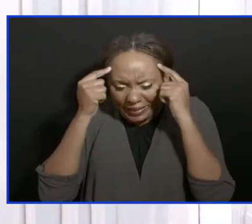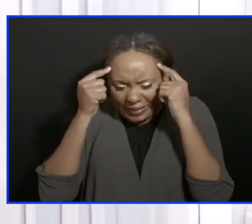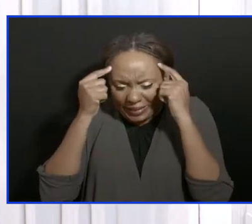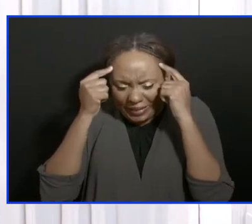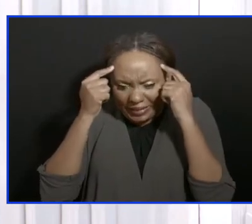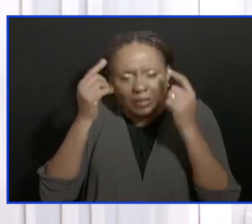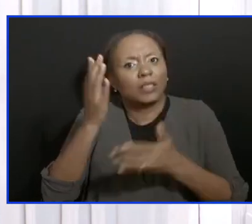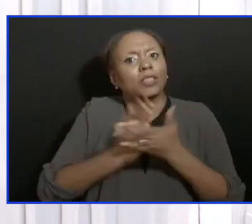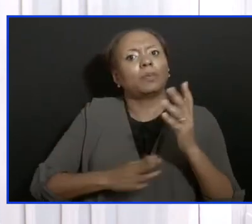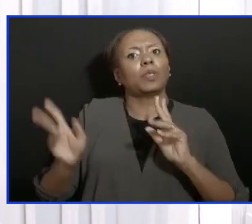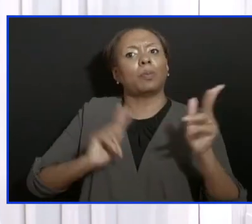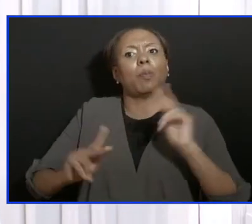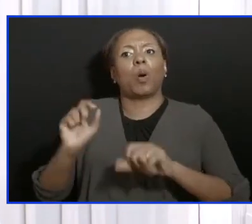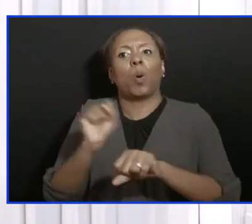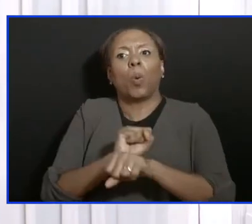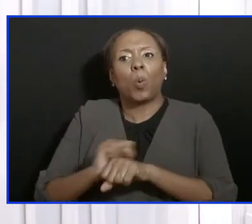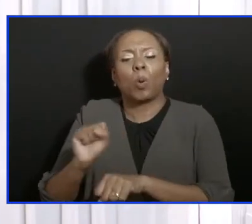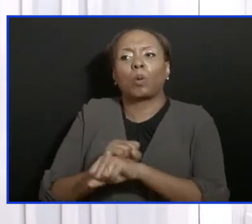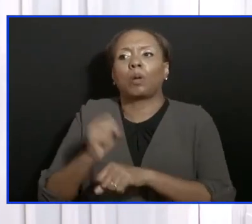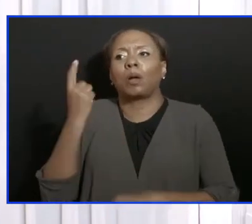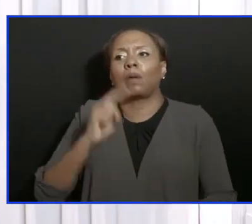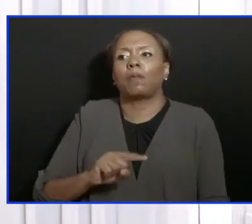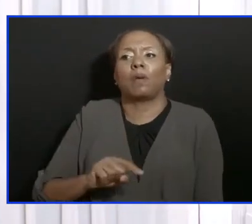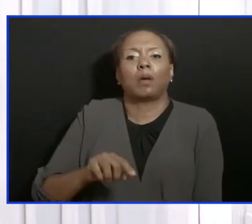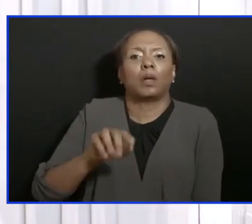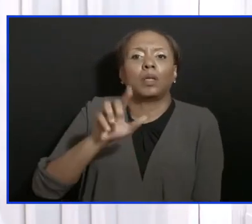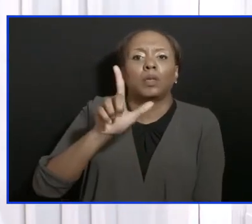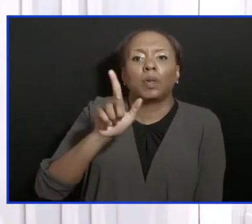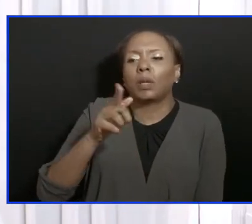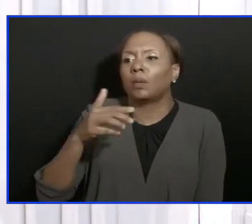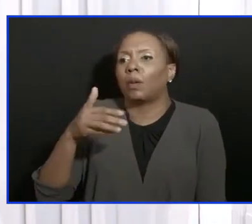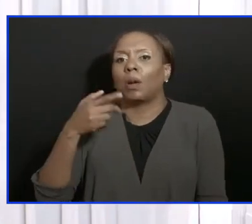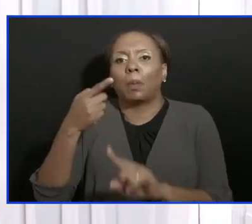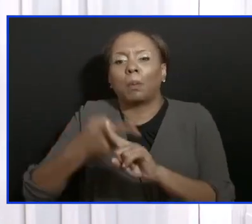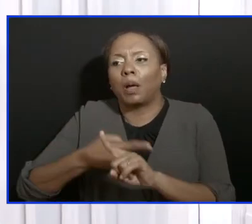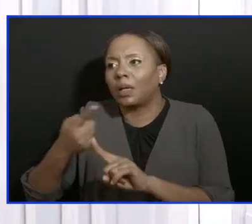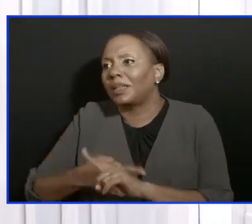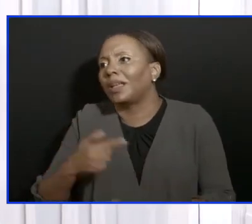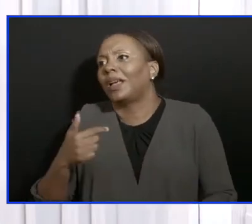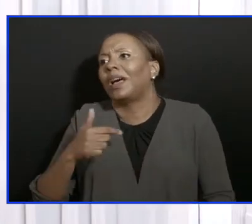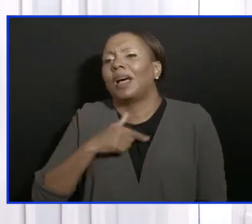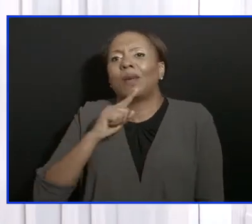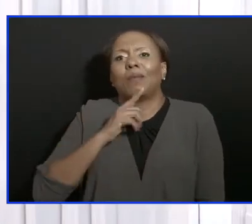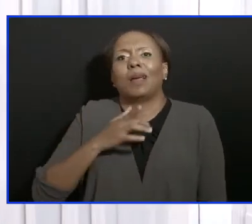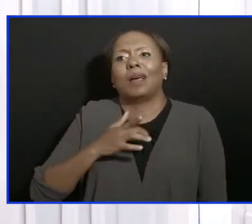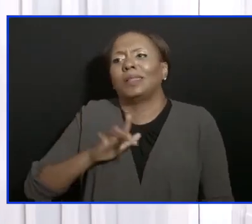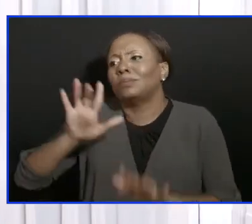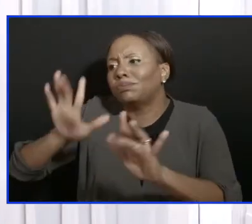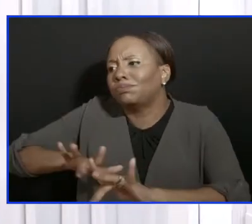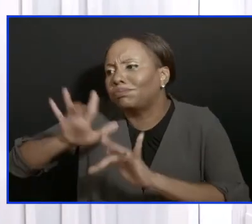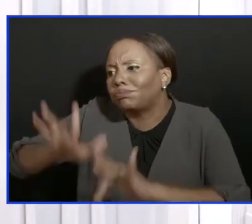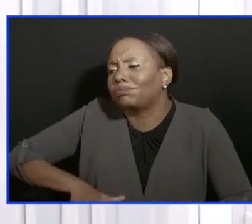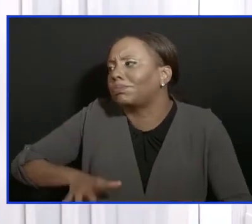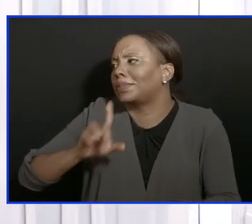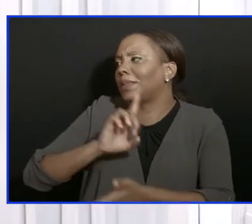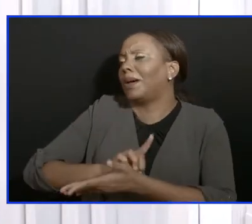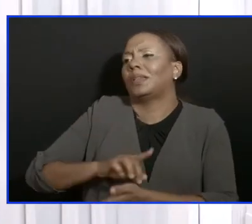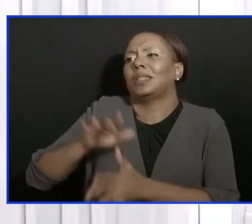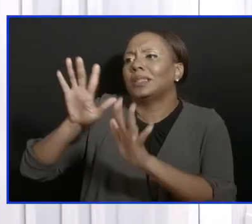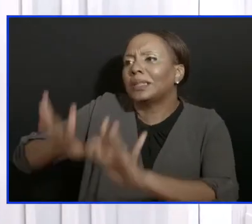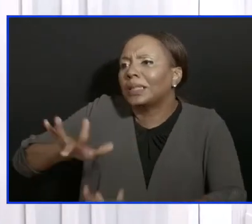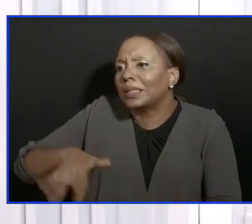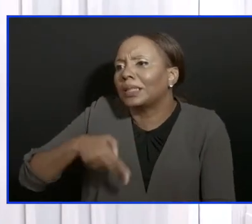and feel it, and I feel for the minister, I feel for the workers, I feel for the doctors, the nurses, etc. But guess what? Who has to help